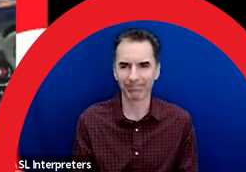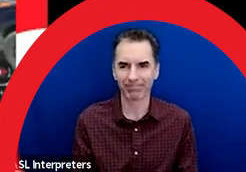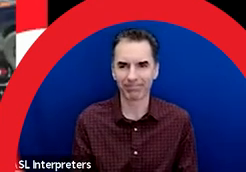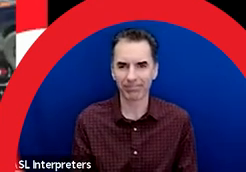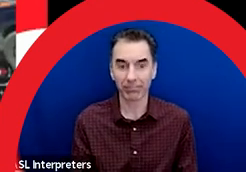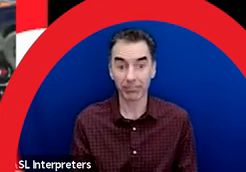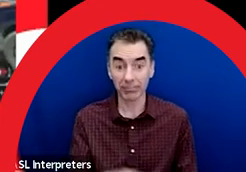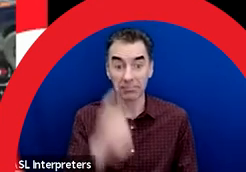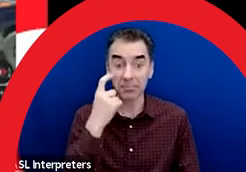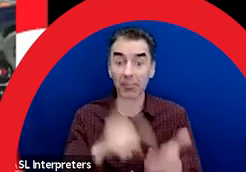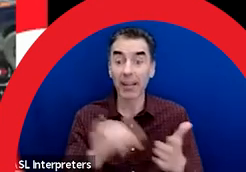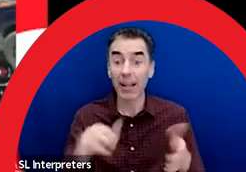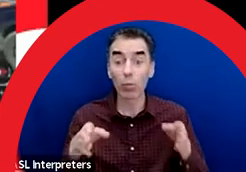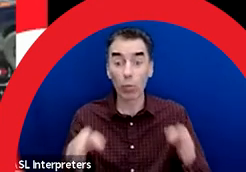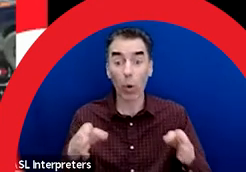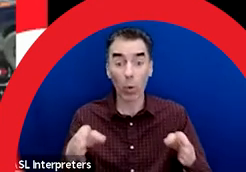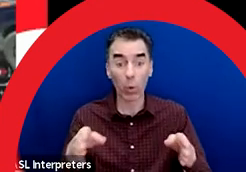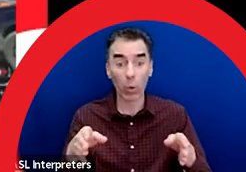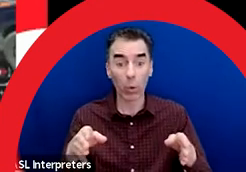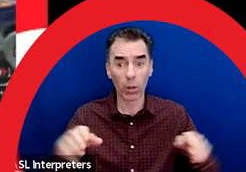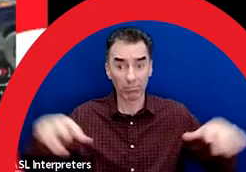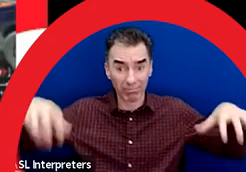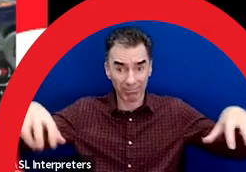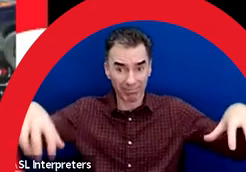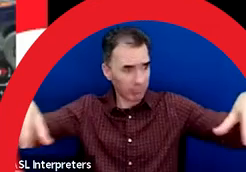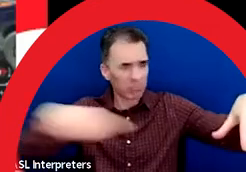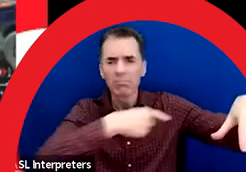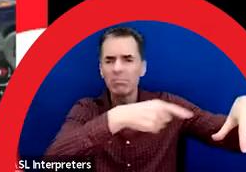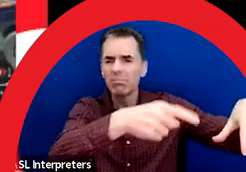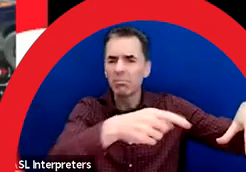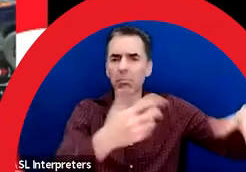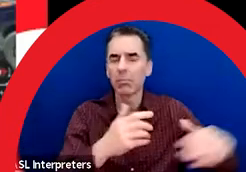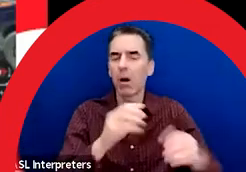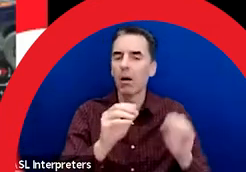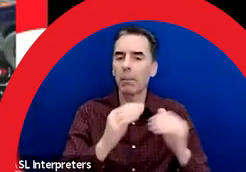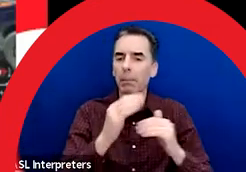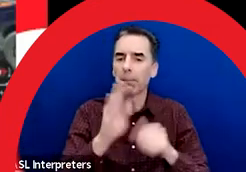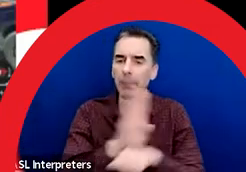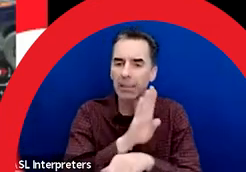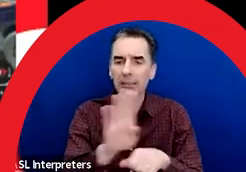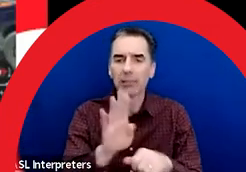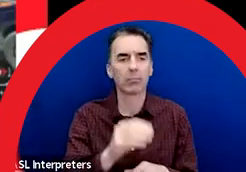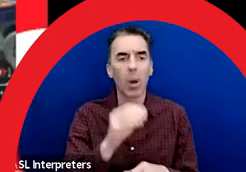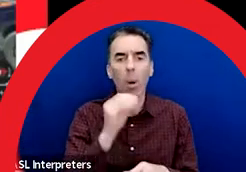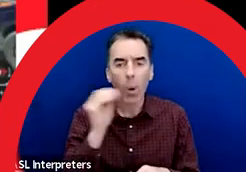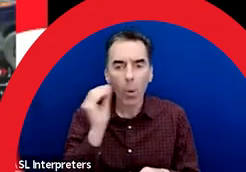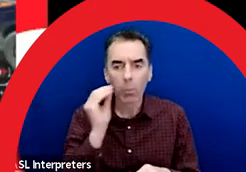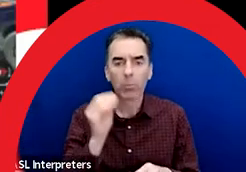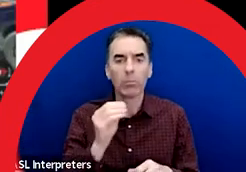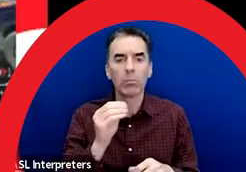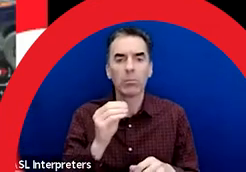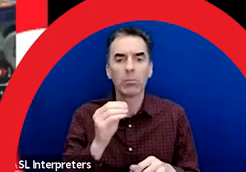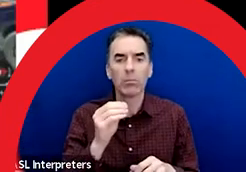The road is bordered by a variety of local businesses, offices, and residential buildings that offer bird's eye